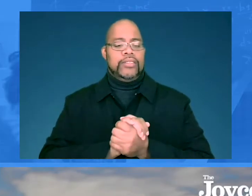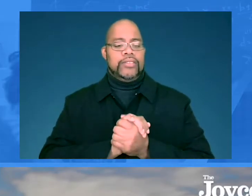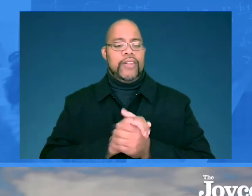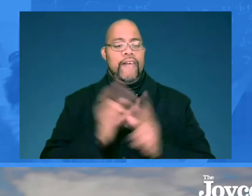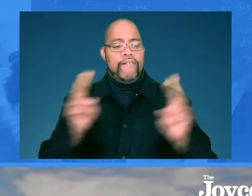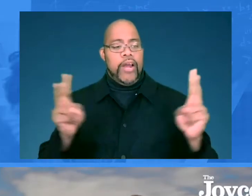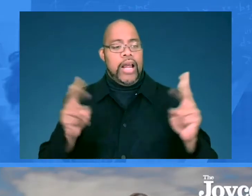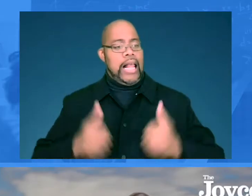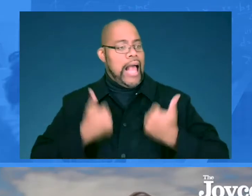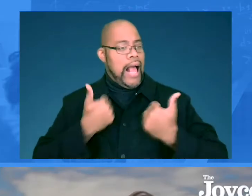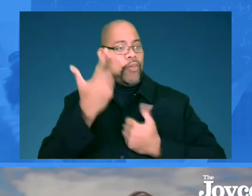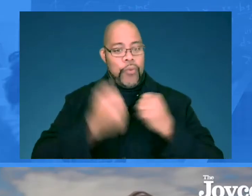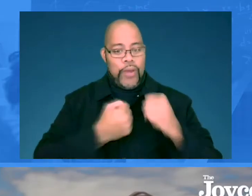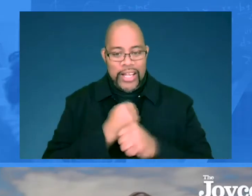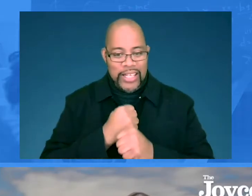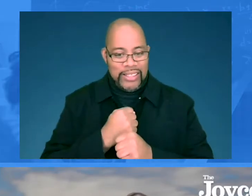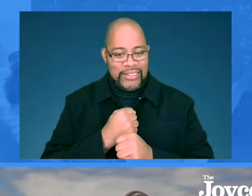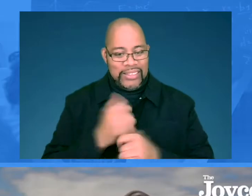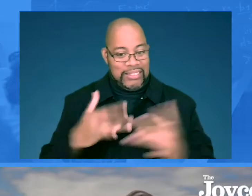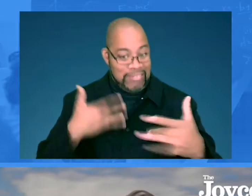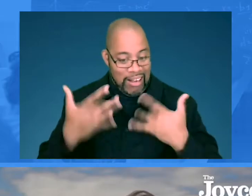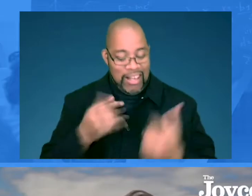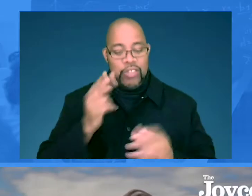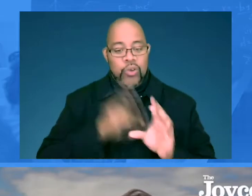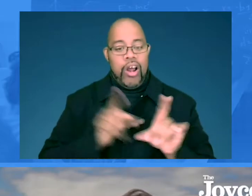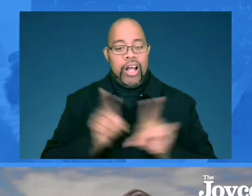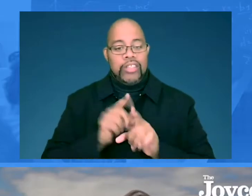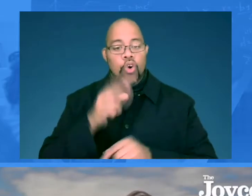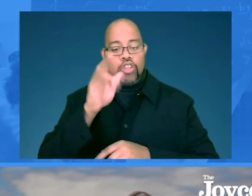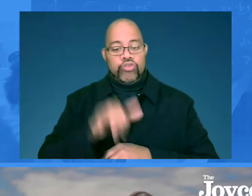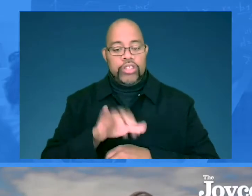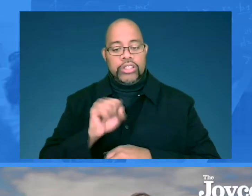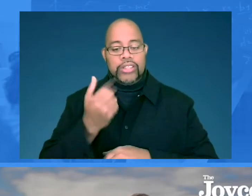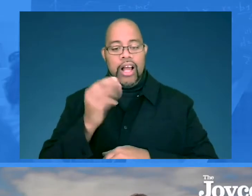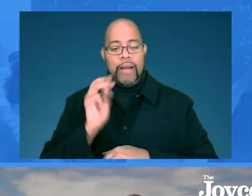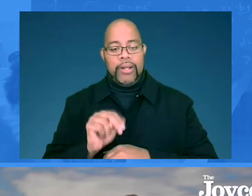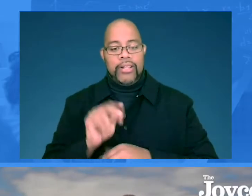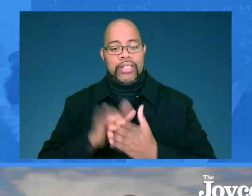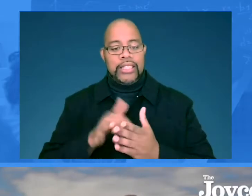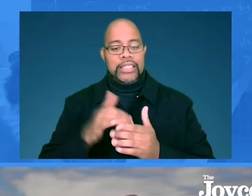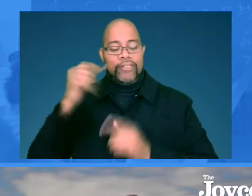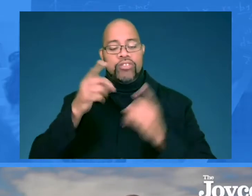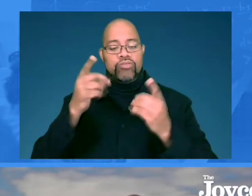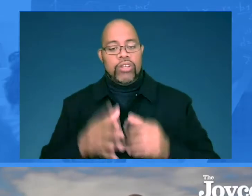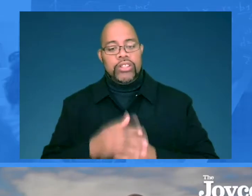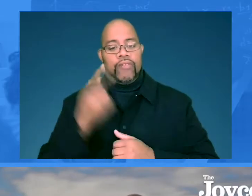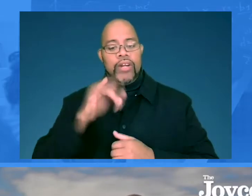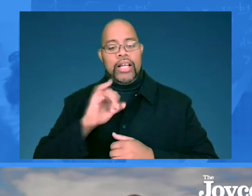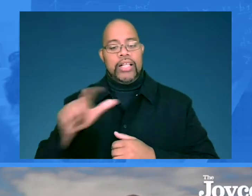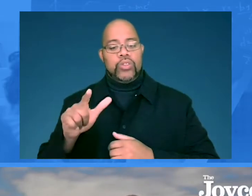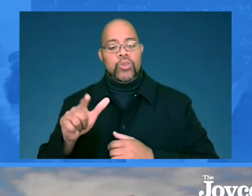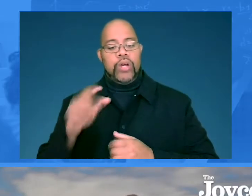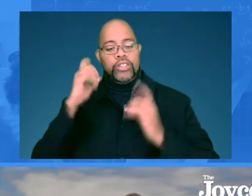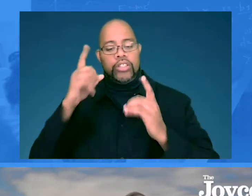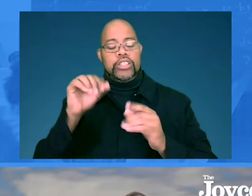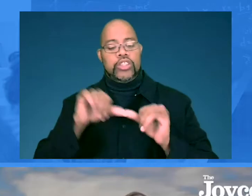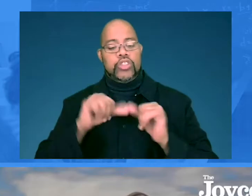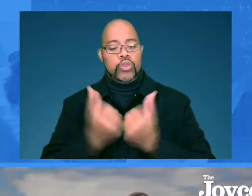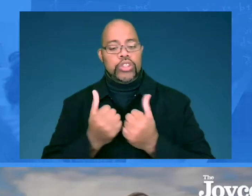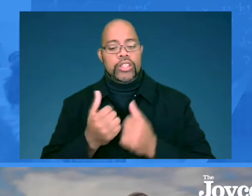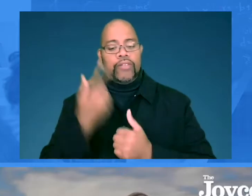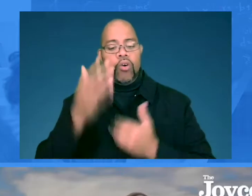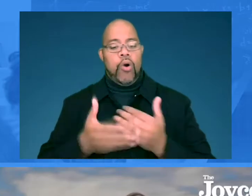a very lively three years. Also joining us, Audrey Soglin. She's been the executive director of the Illinois Education